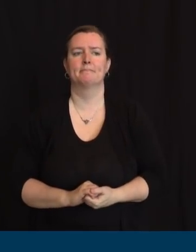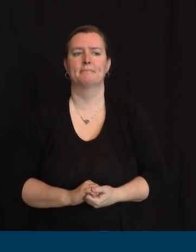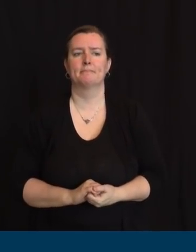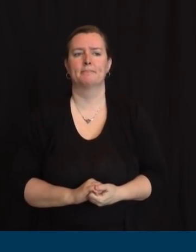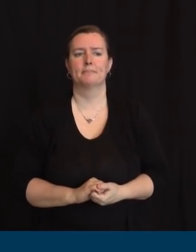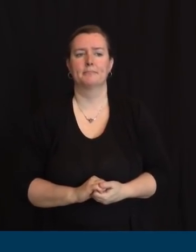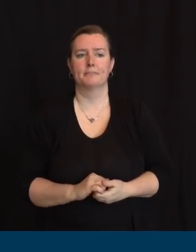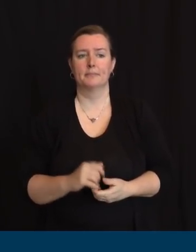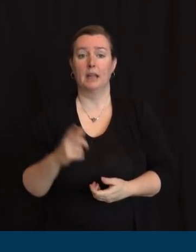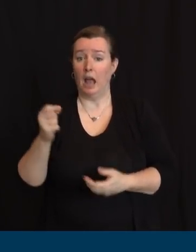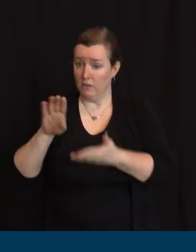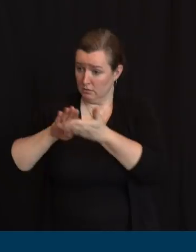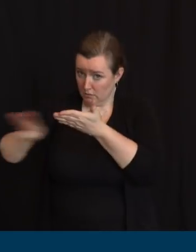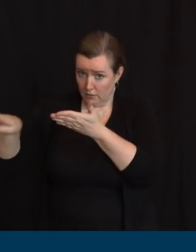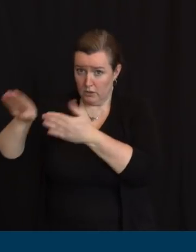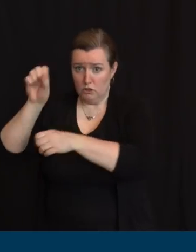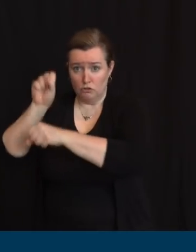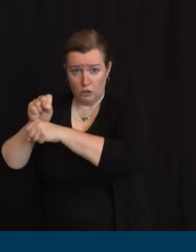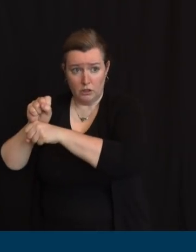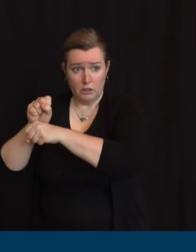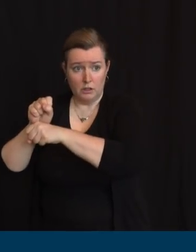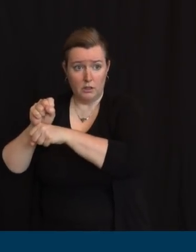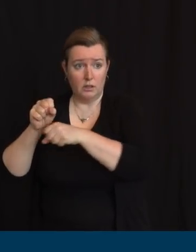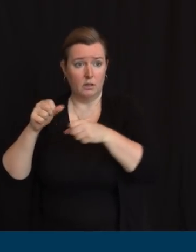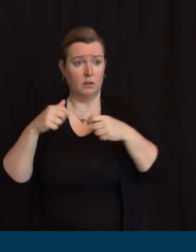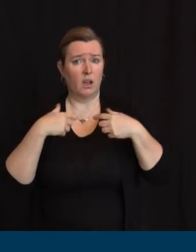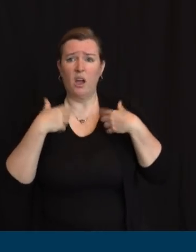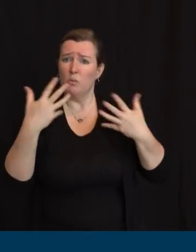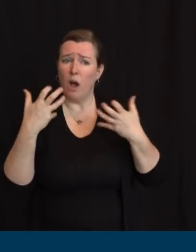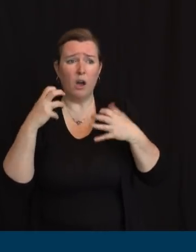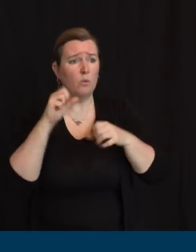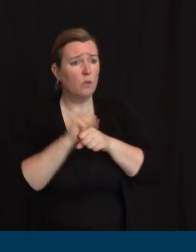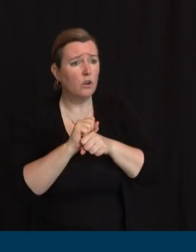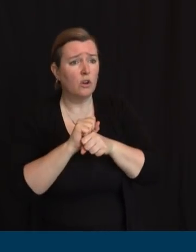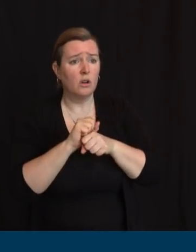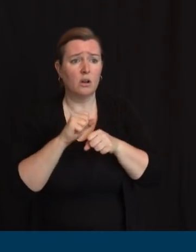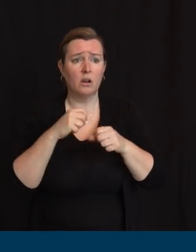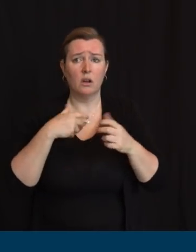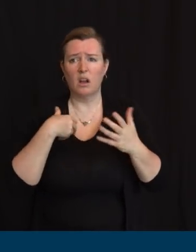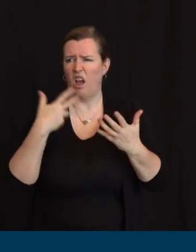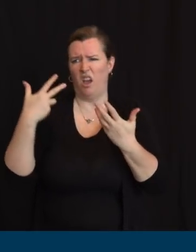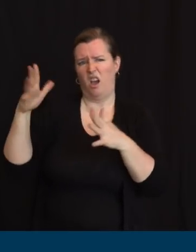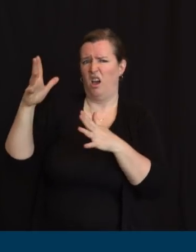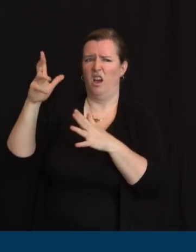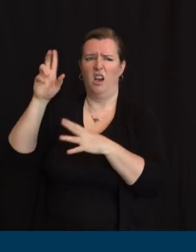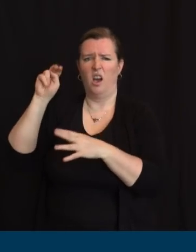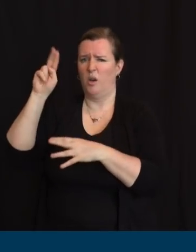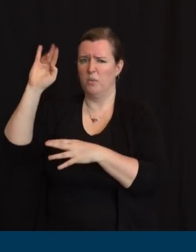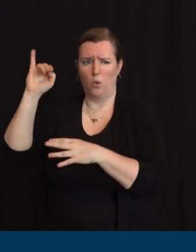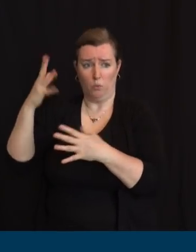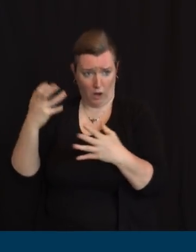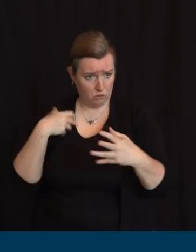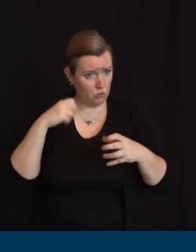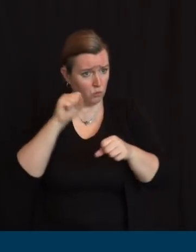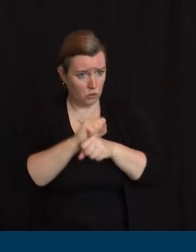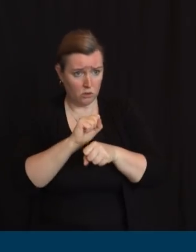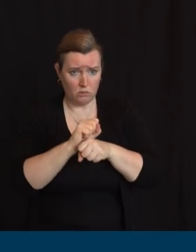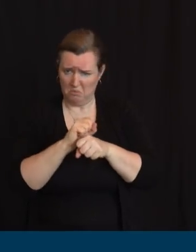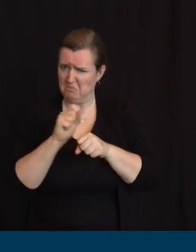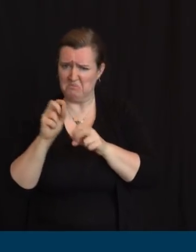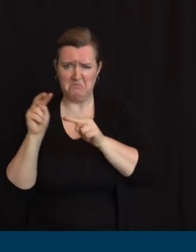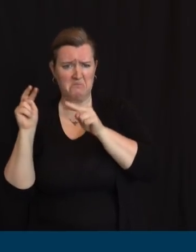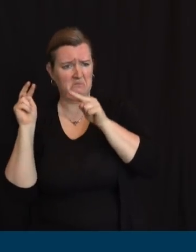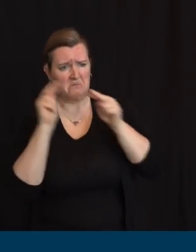50,000 jobs from more than 650 essential employers posted online at covid19